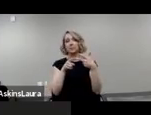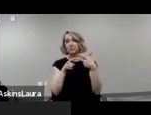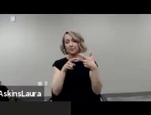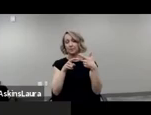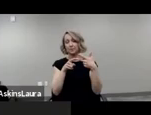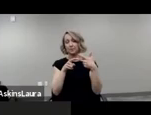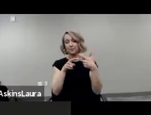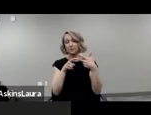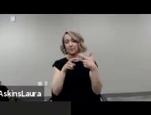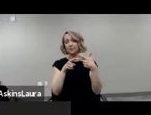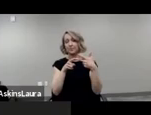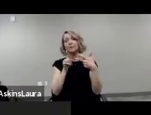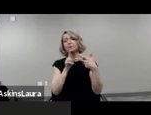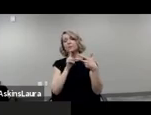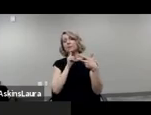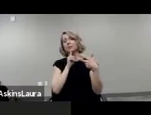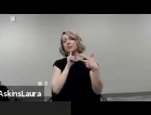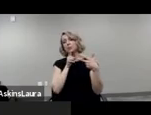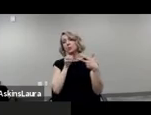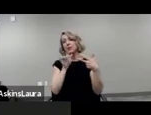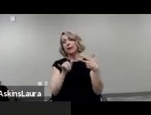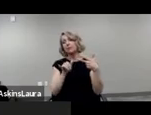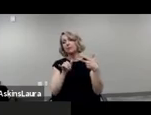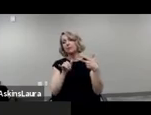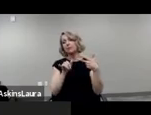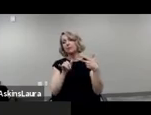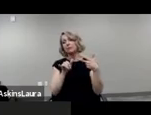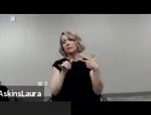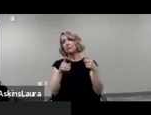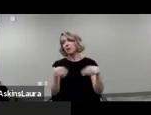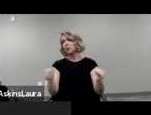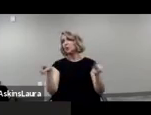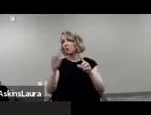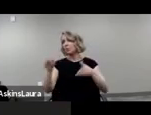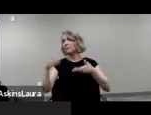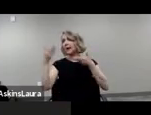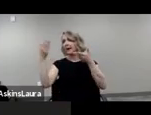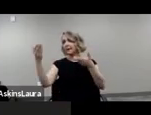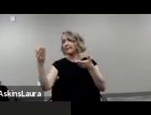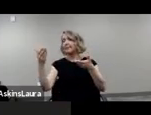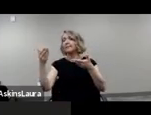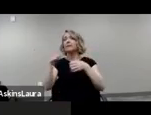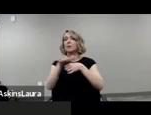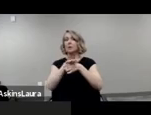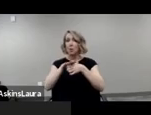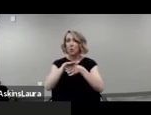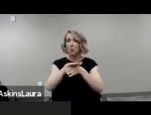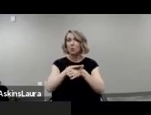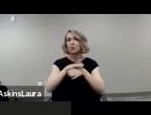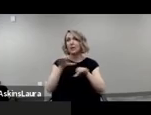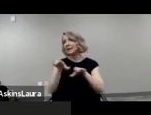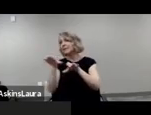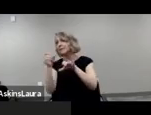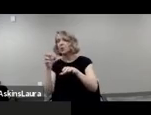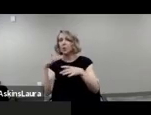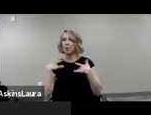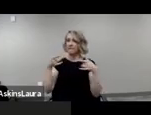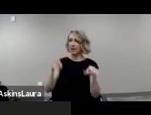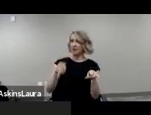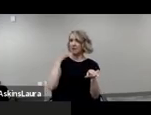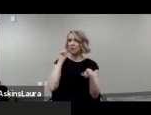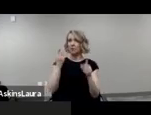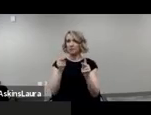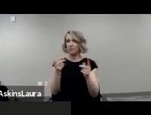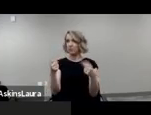make sure that when you are providing a local activity or event for